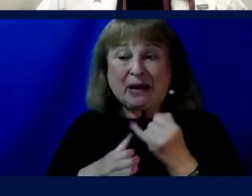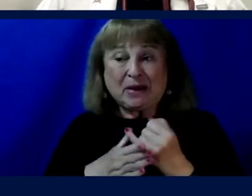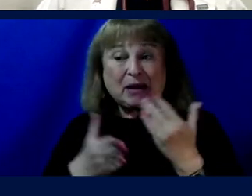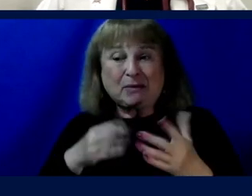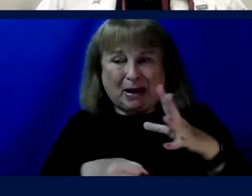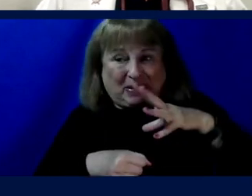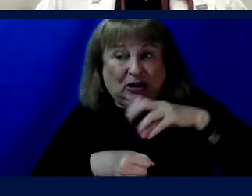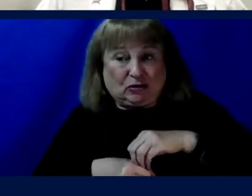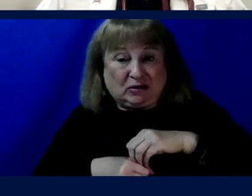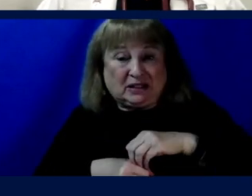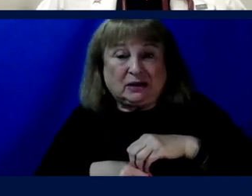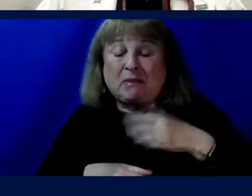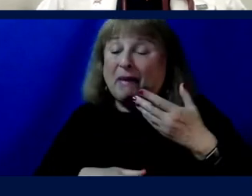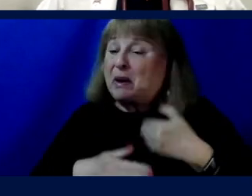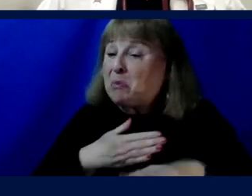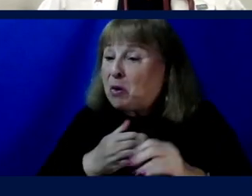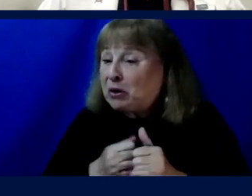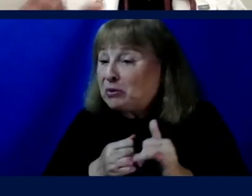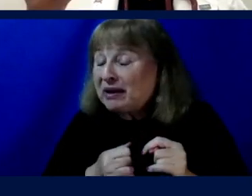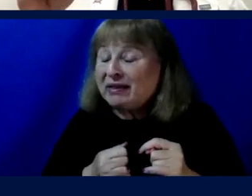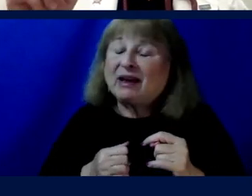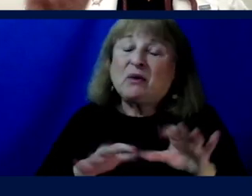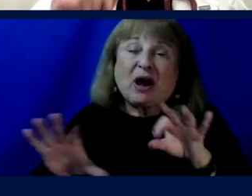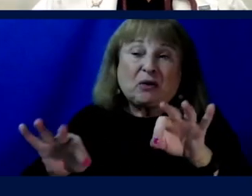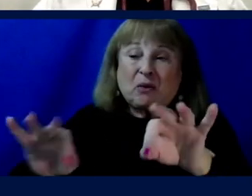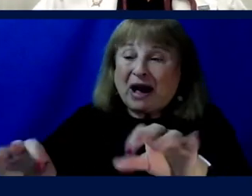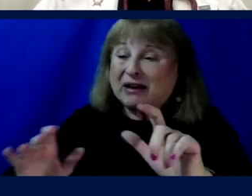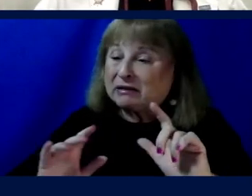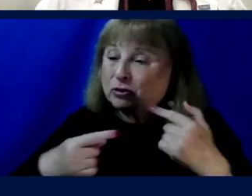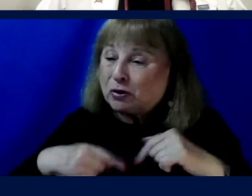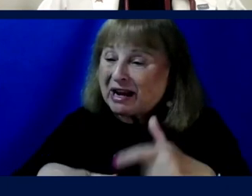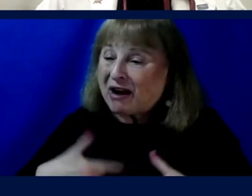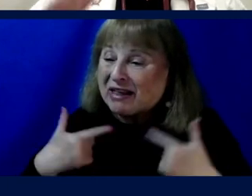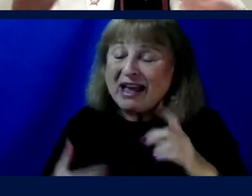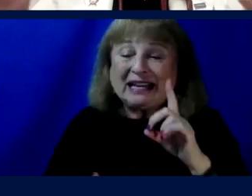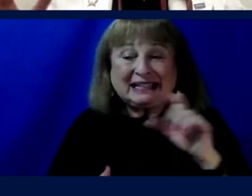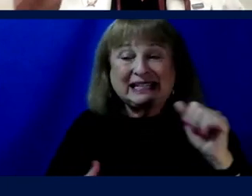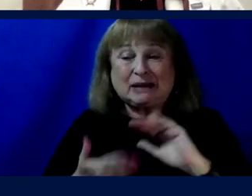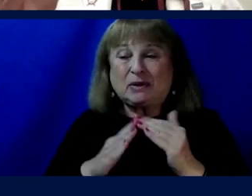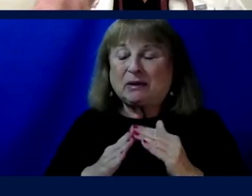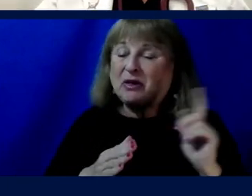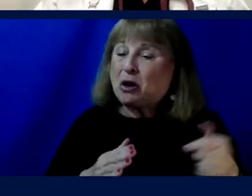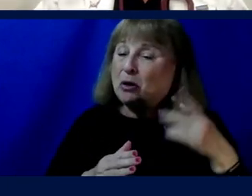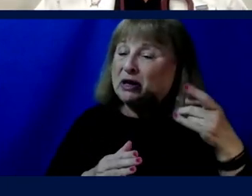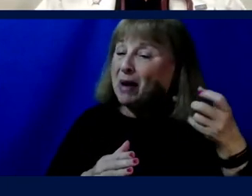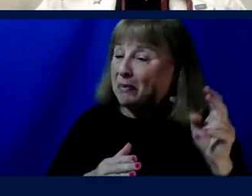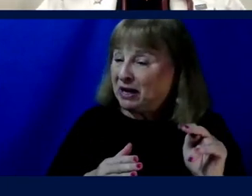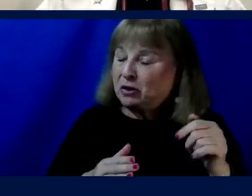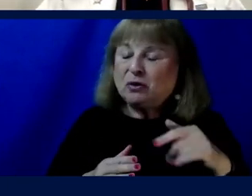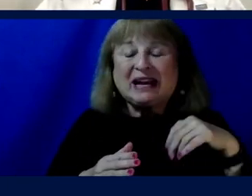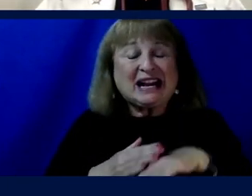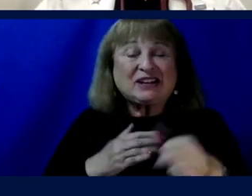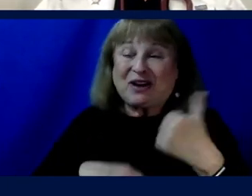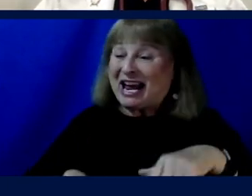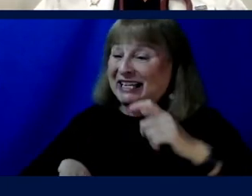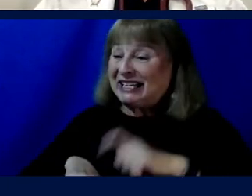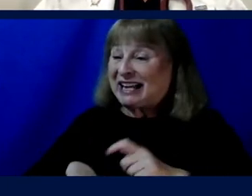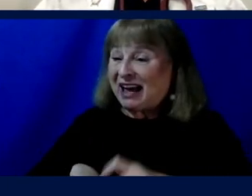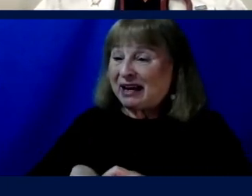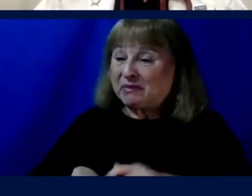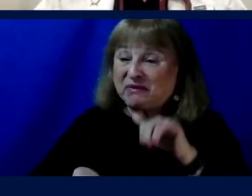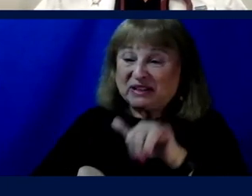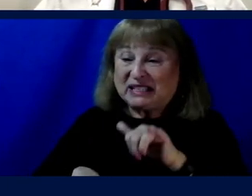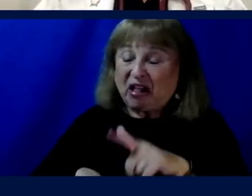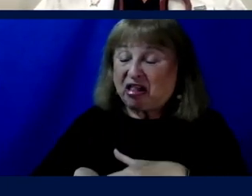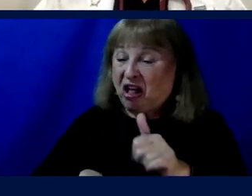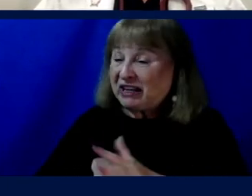intrinsic. We may be born with it. We may acquire it during our lives. The disability community is the only population you can enter at any time. And if stick around